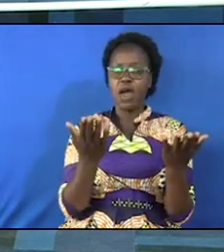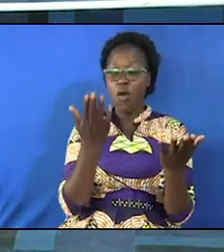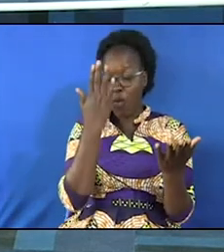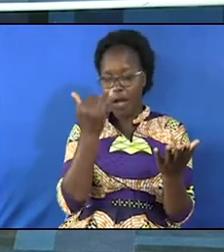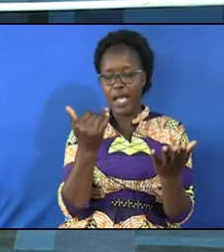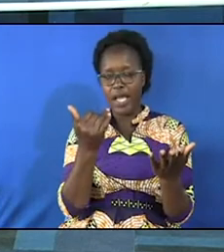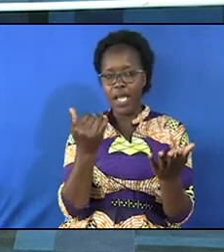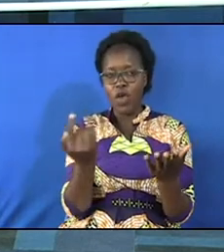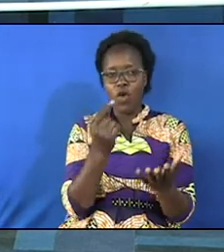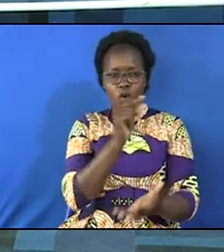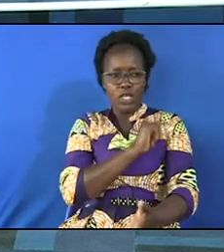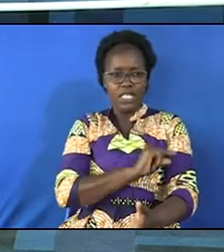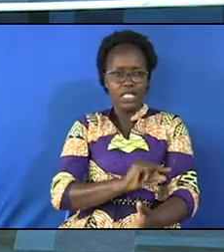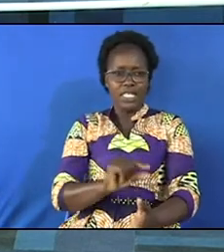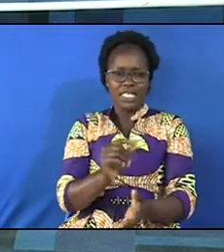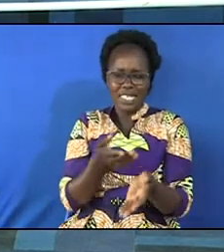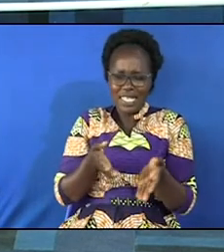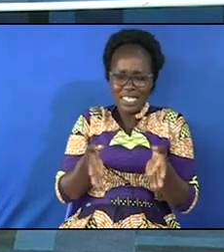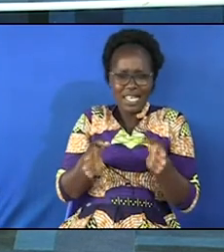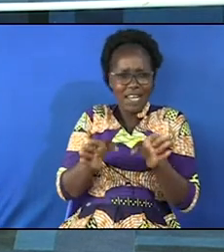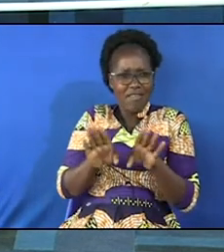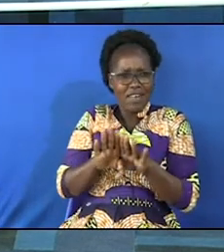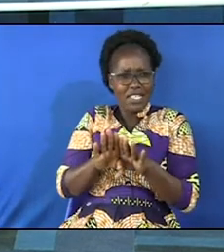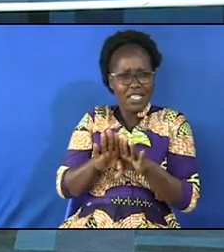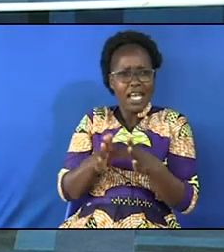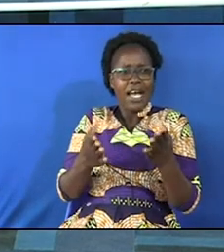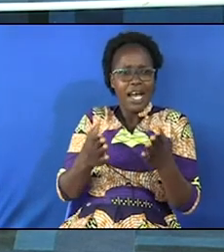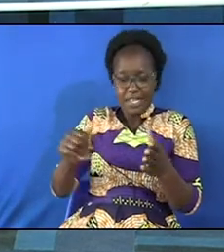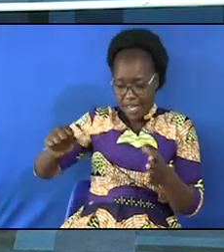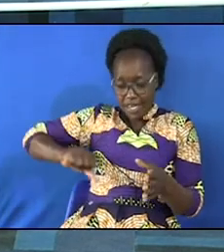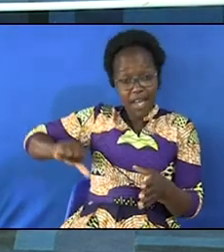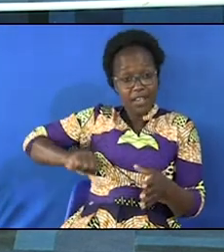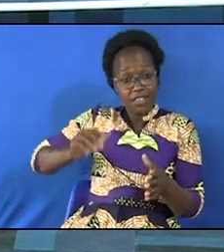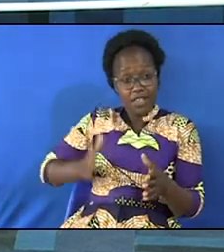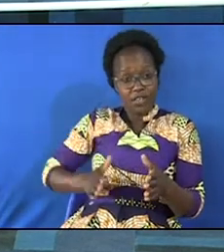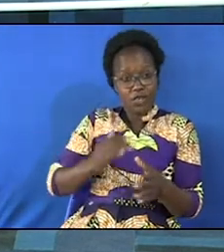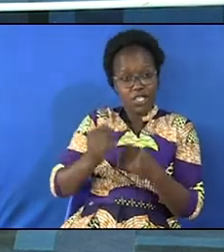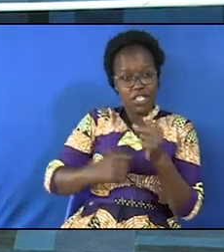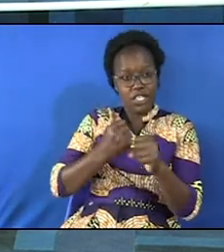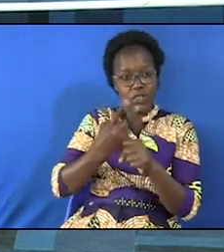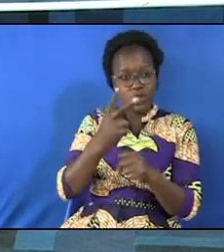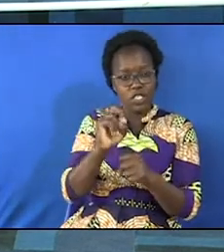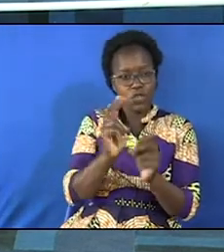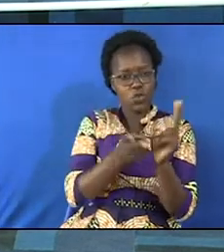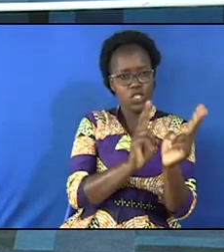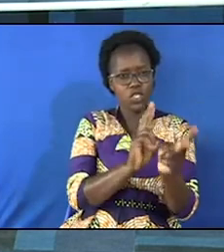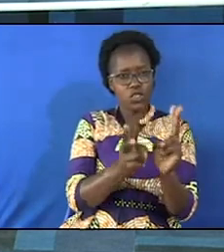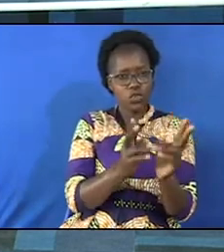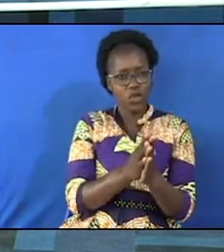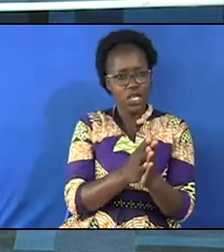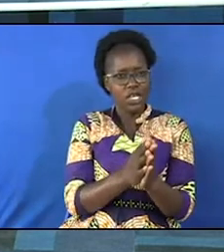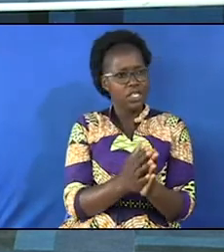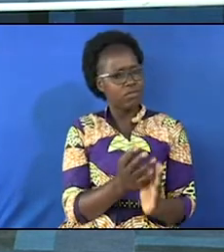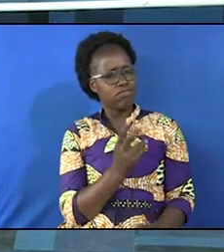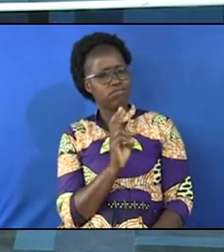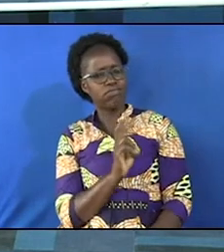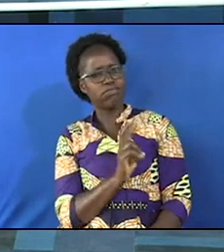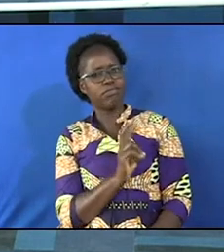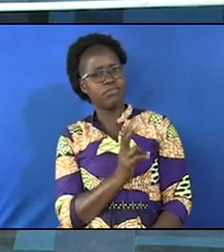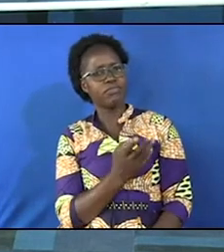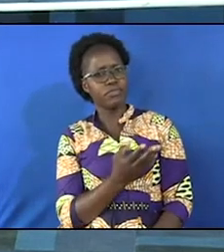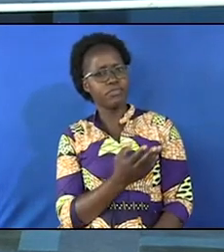a grace that covered an adulterer to the year 2022 this row is not getting me